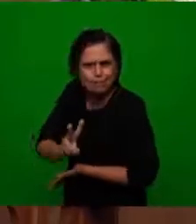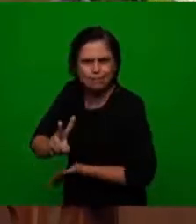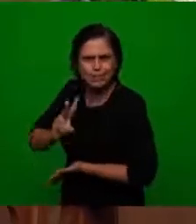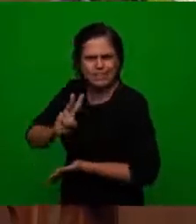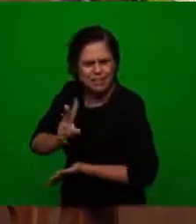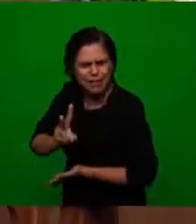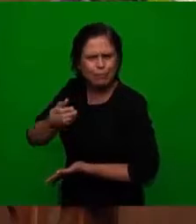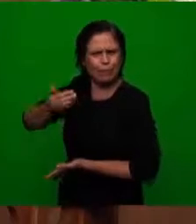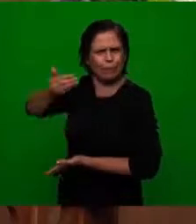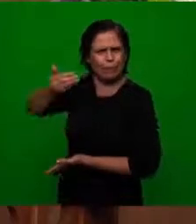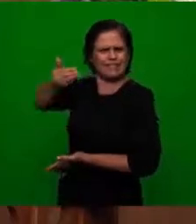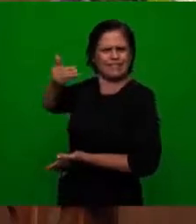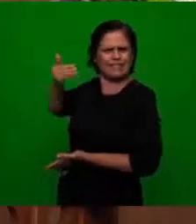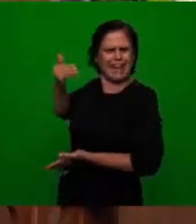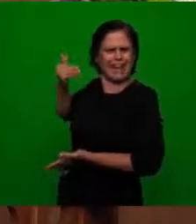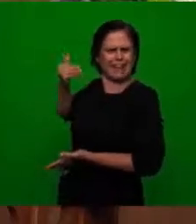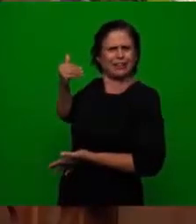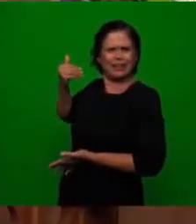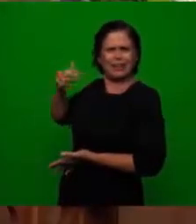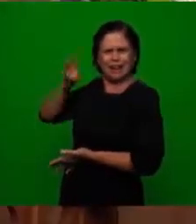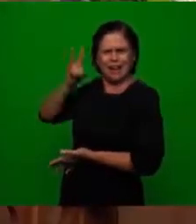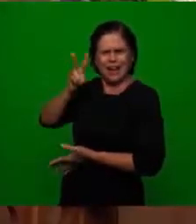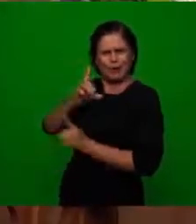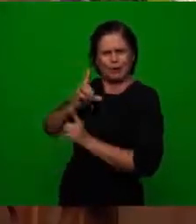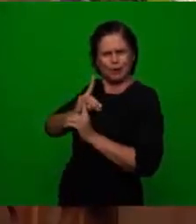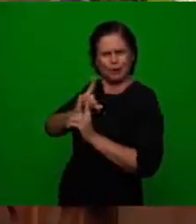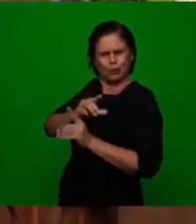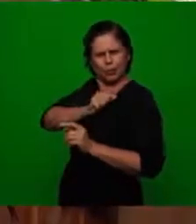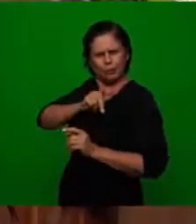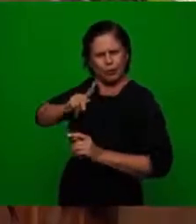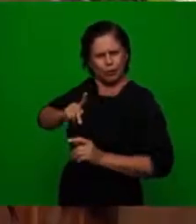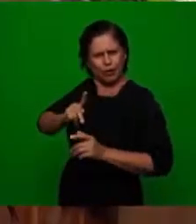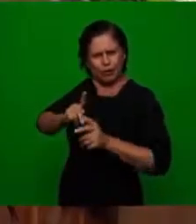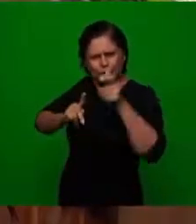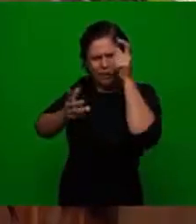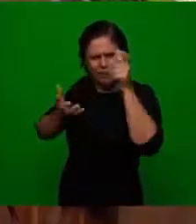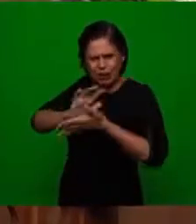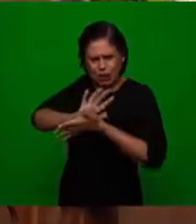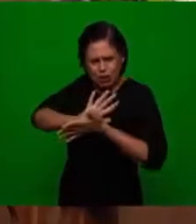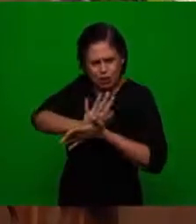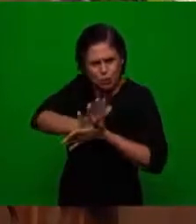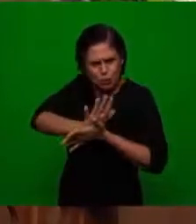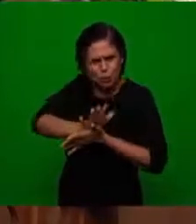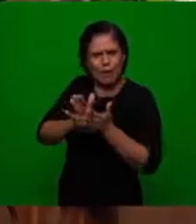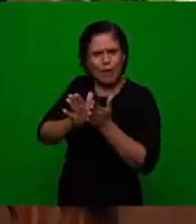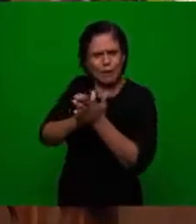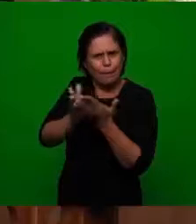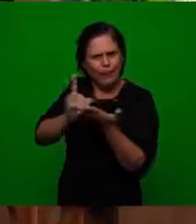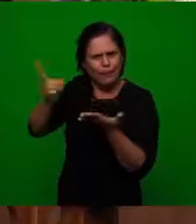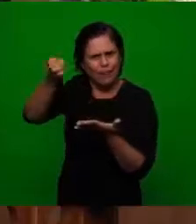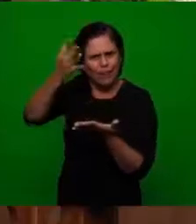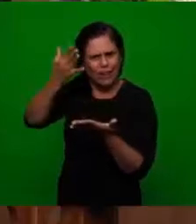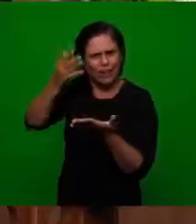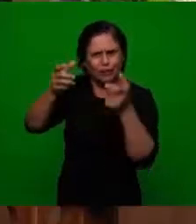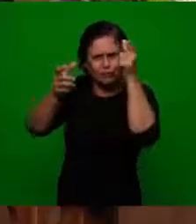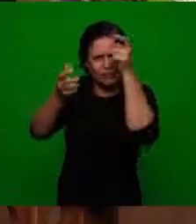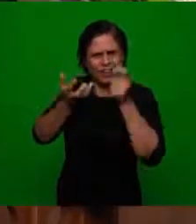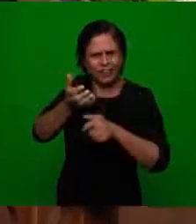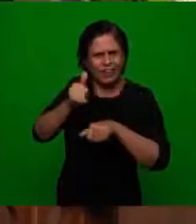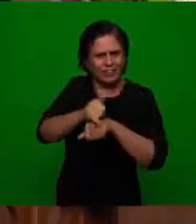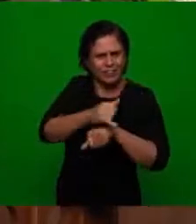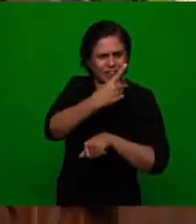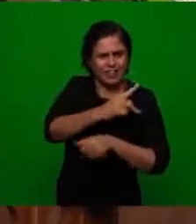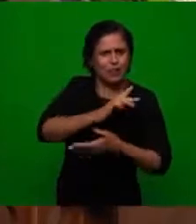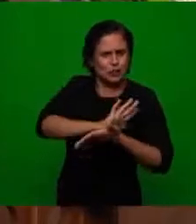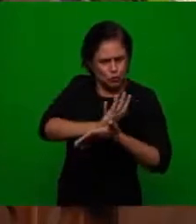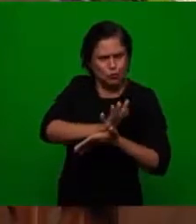to destroy from the destruction of the apostolic doctrine through the destruction of the word. So we